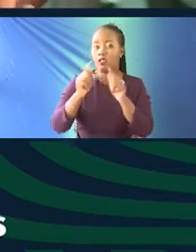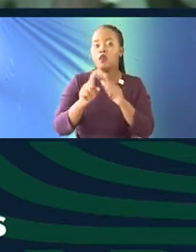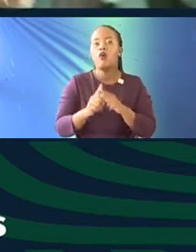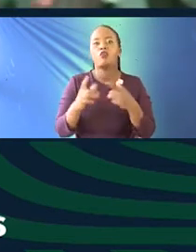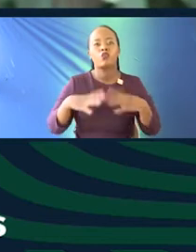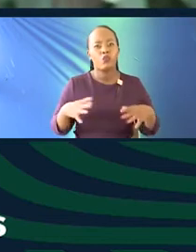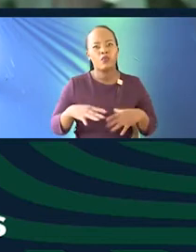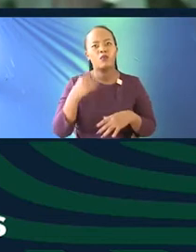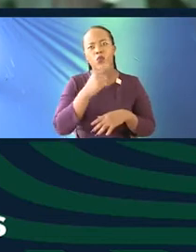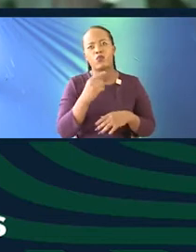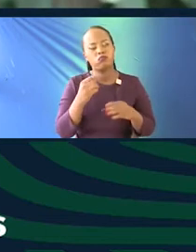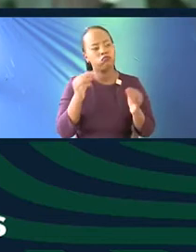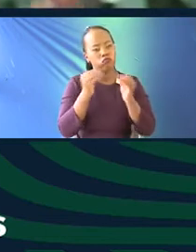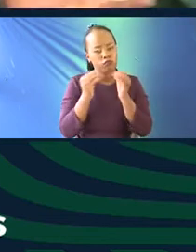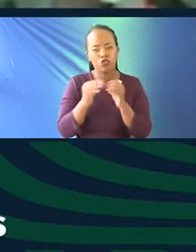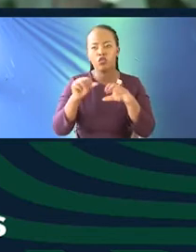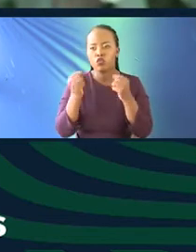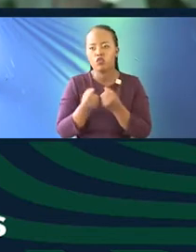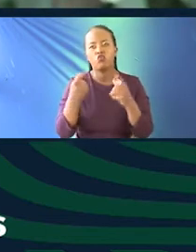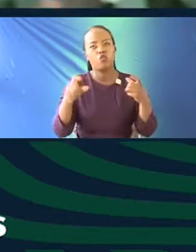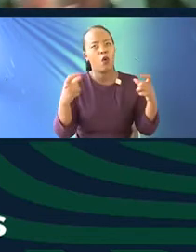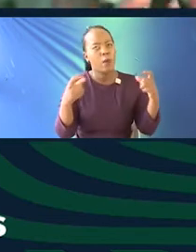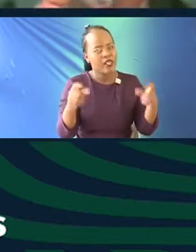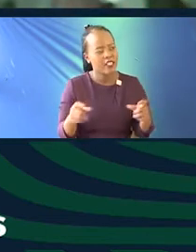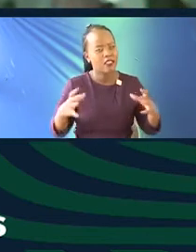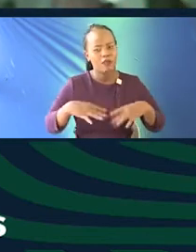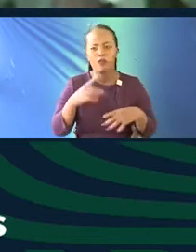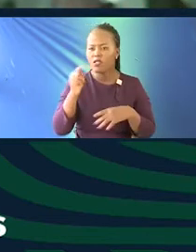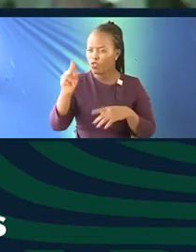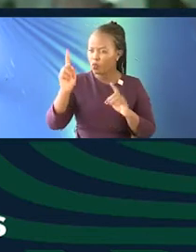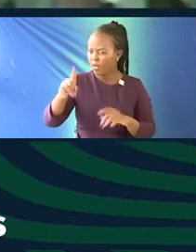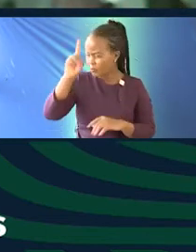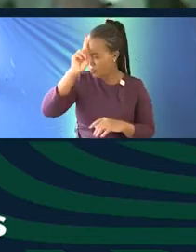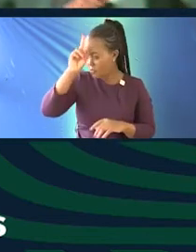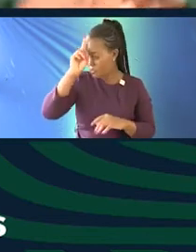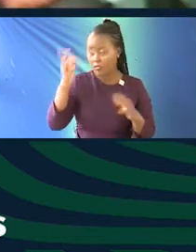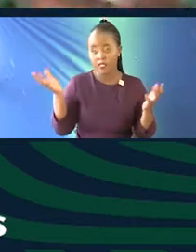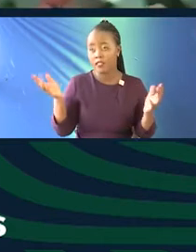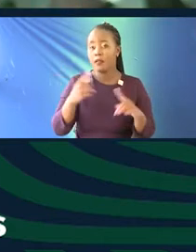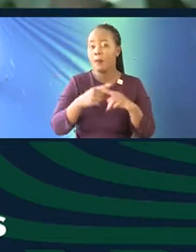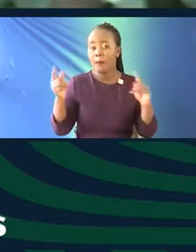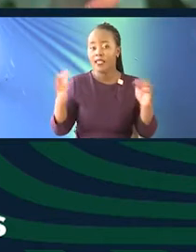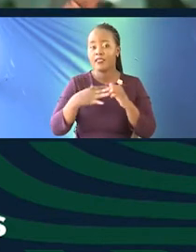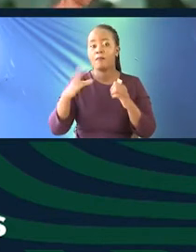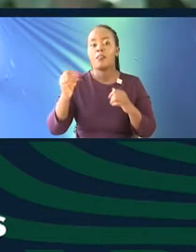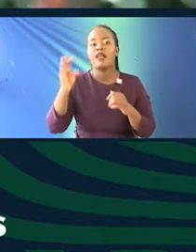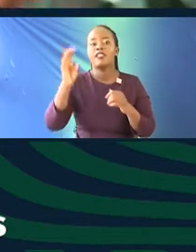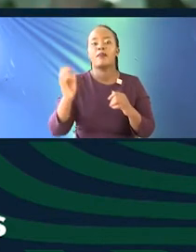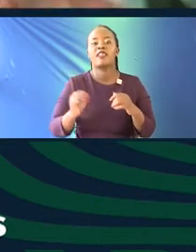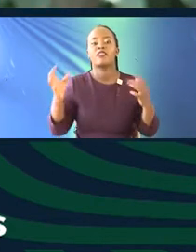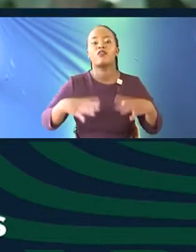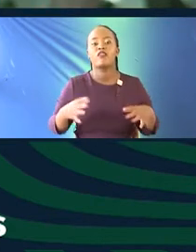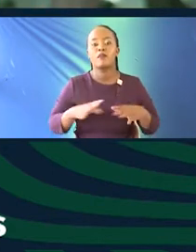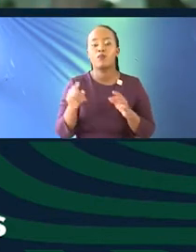people actually find us on social media. We built a website because people said, oh, you have to be serious, build a website. But actually, 80% of people find us